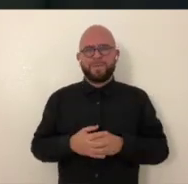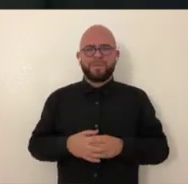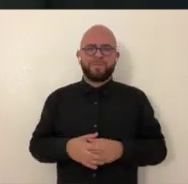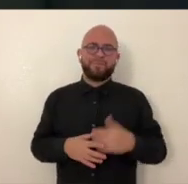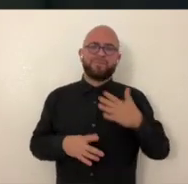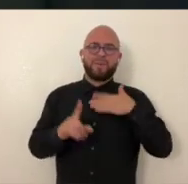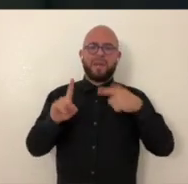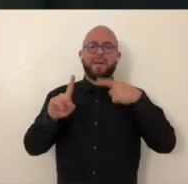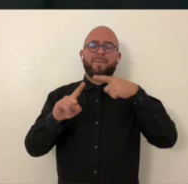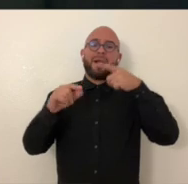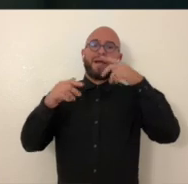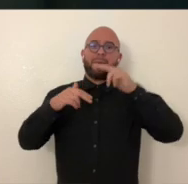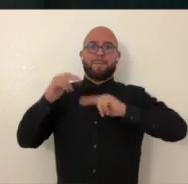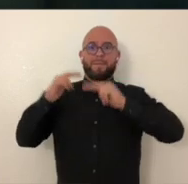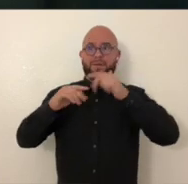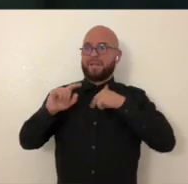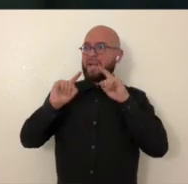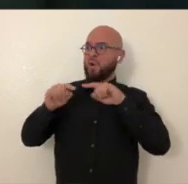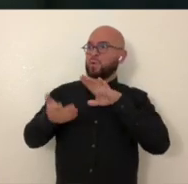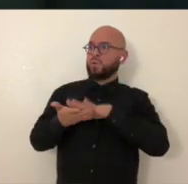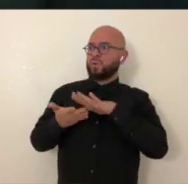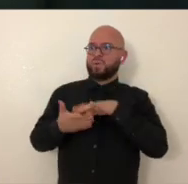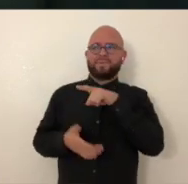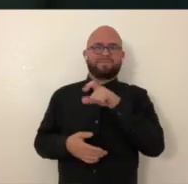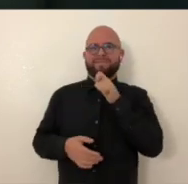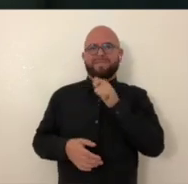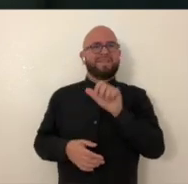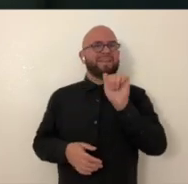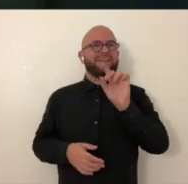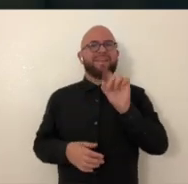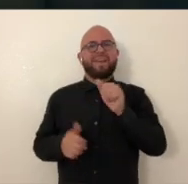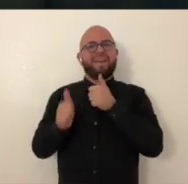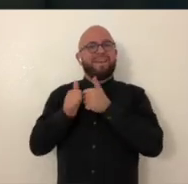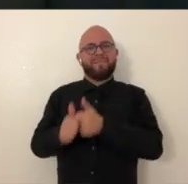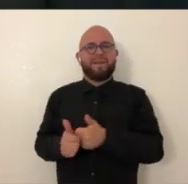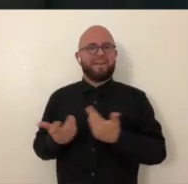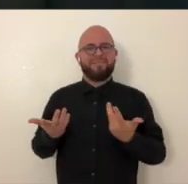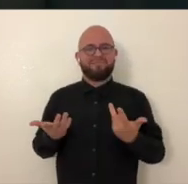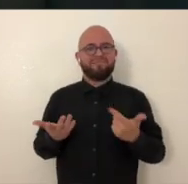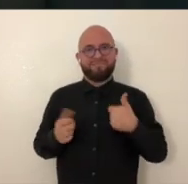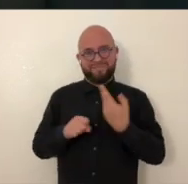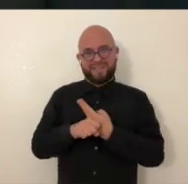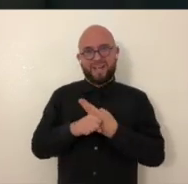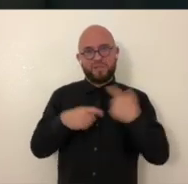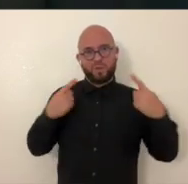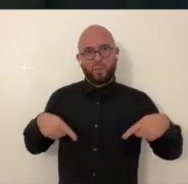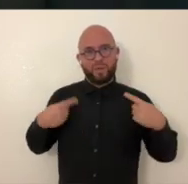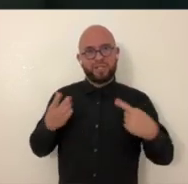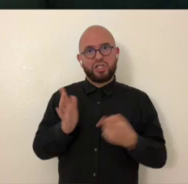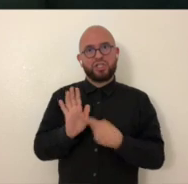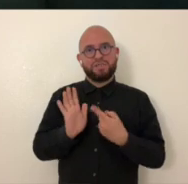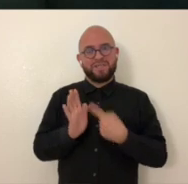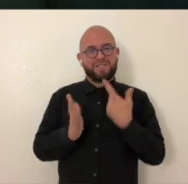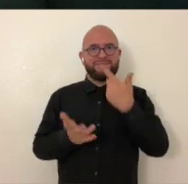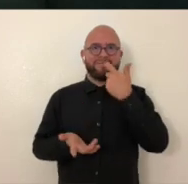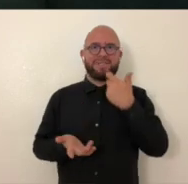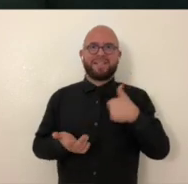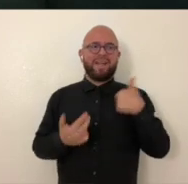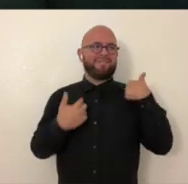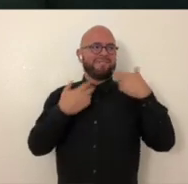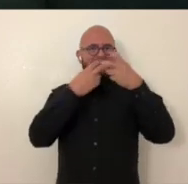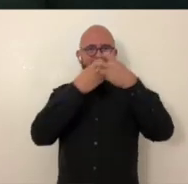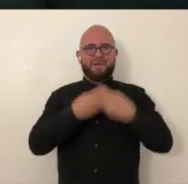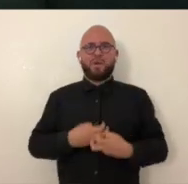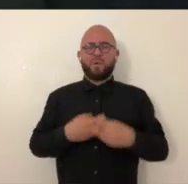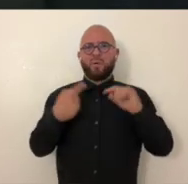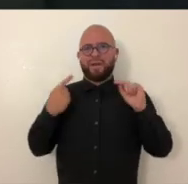are very inaccessible. You know, my main building I attend school in is not ADA compliant. And I use a